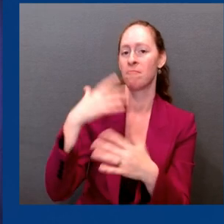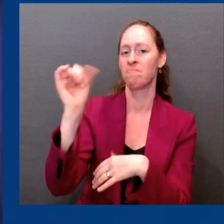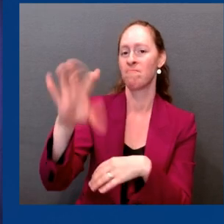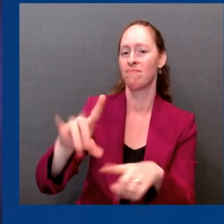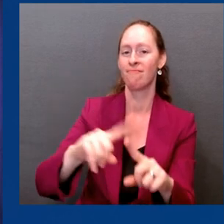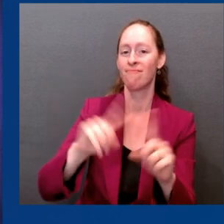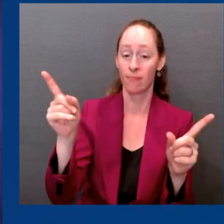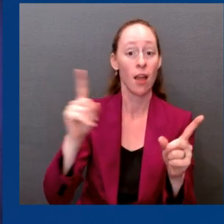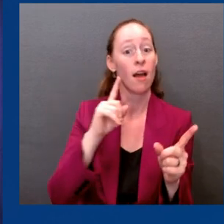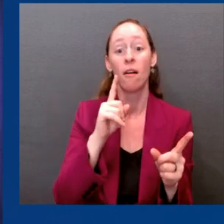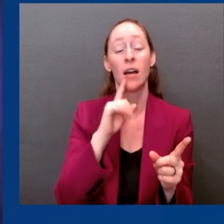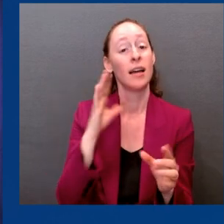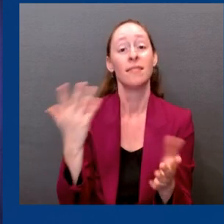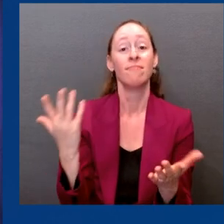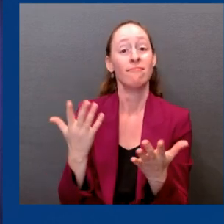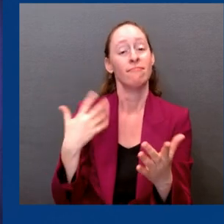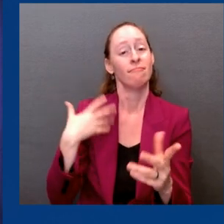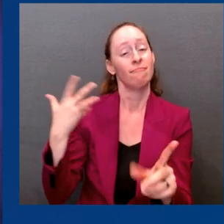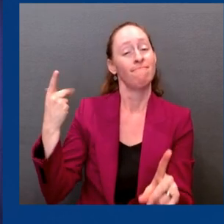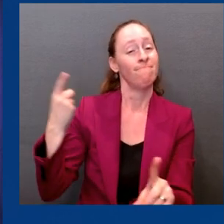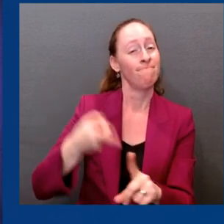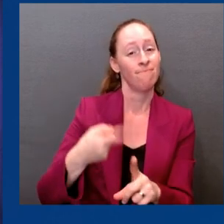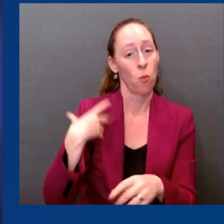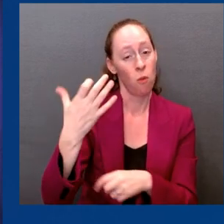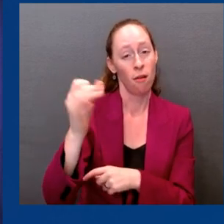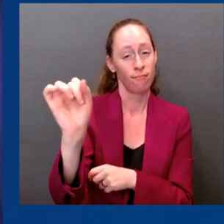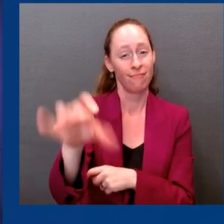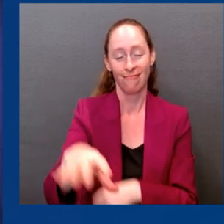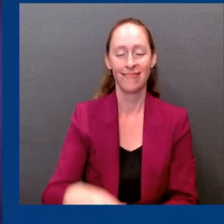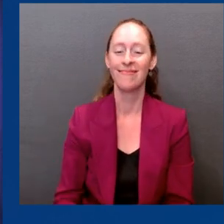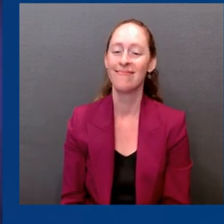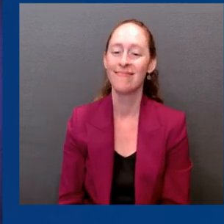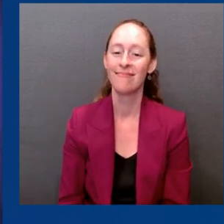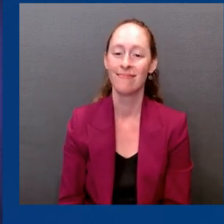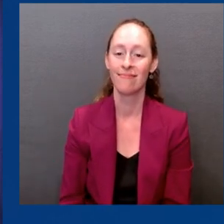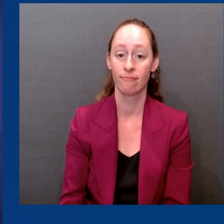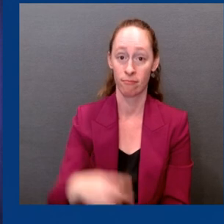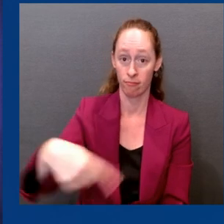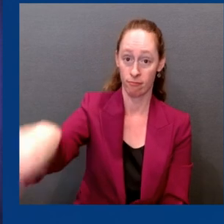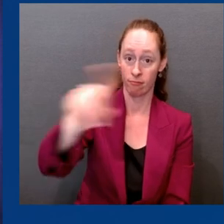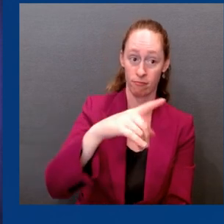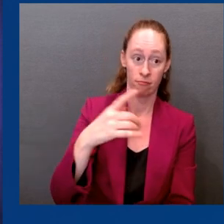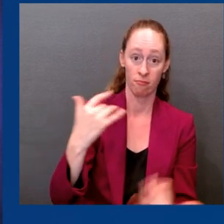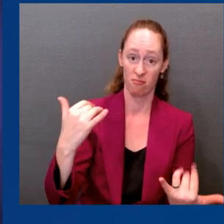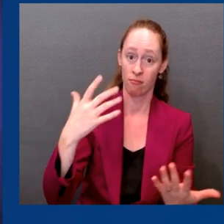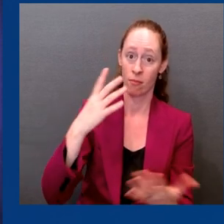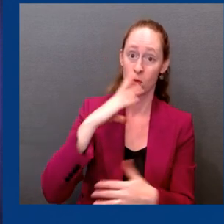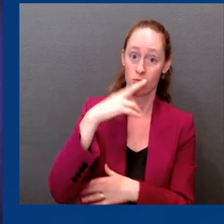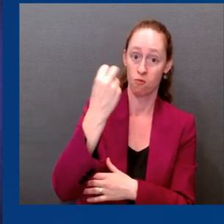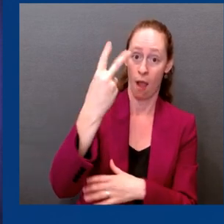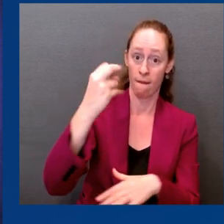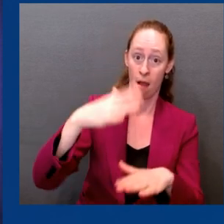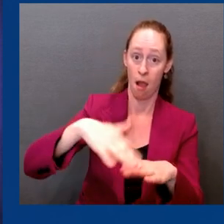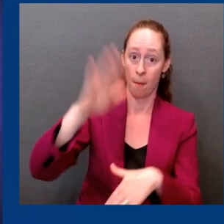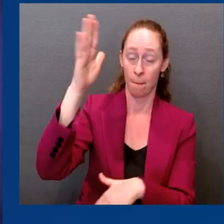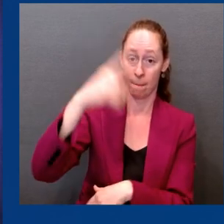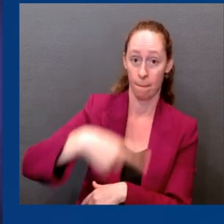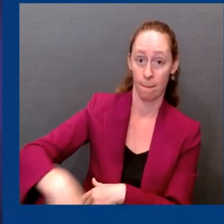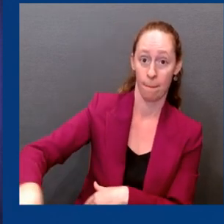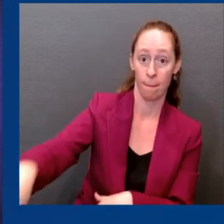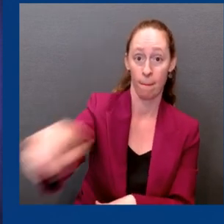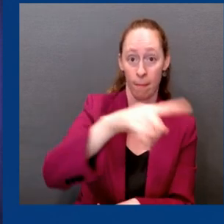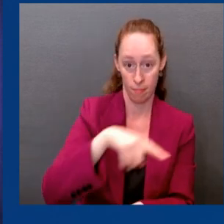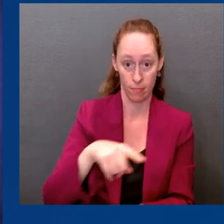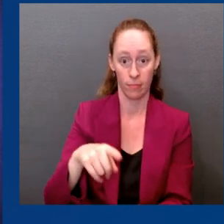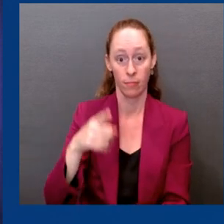previously vaccinated, it's time to go get an updated COVID-19 shot. Now, here are a couple of caveats because there are